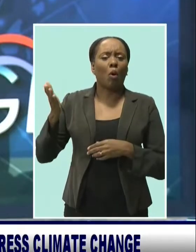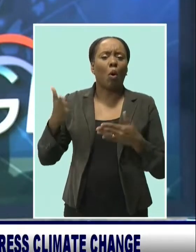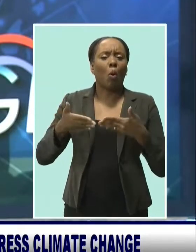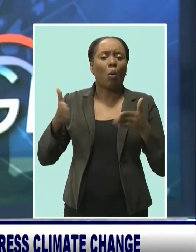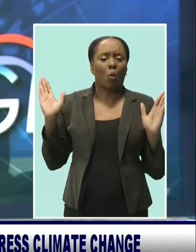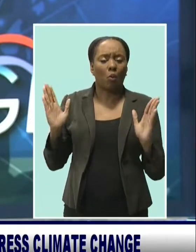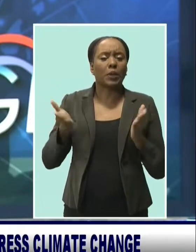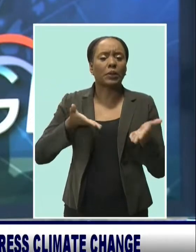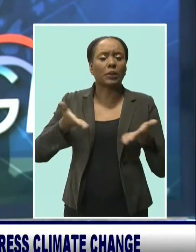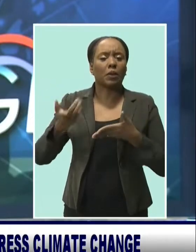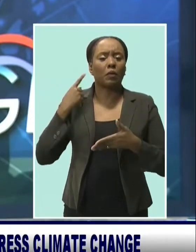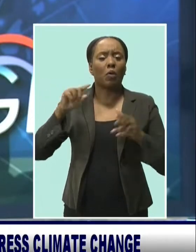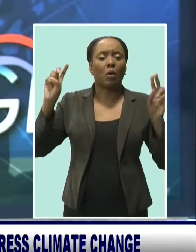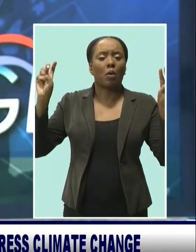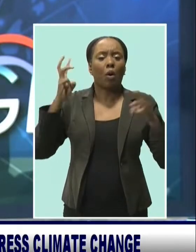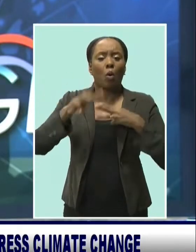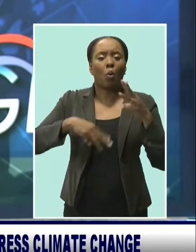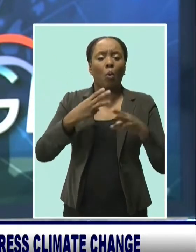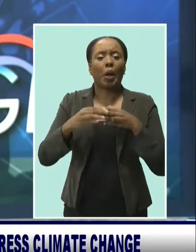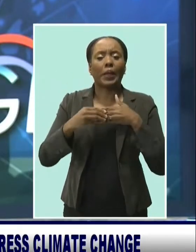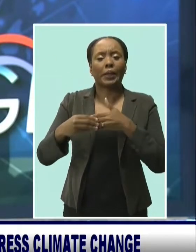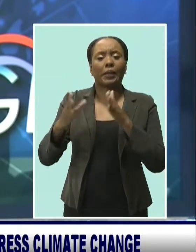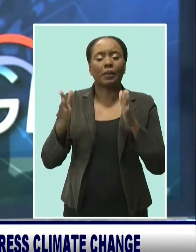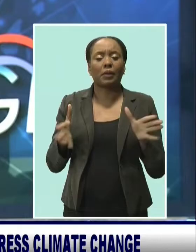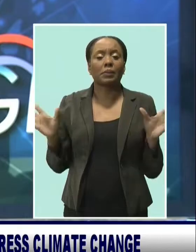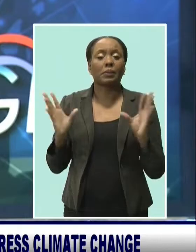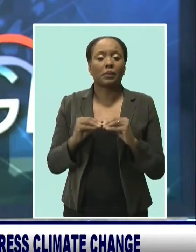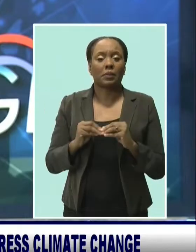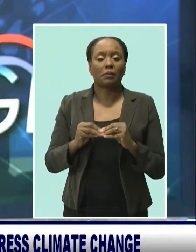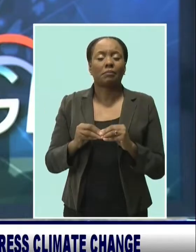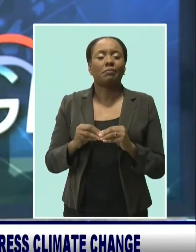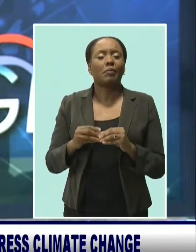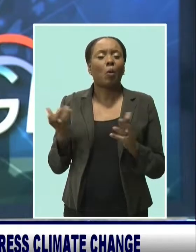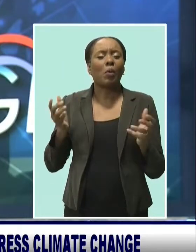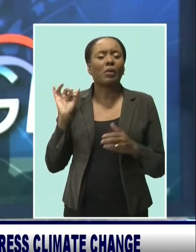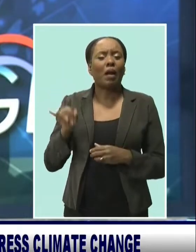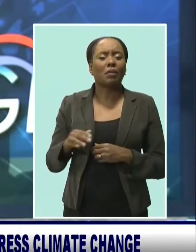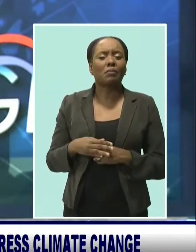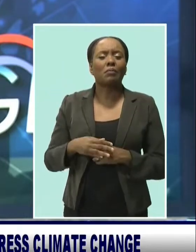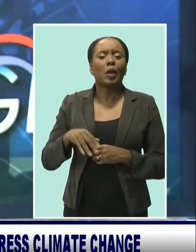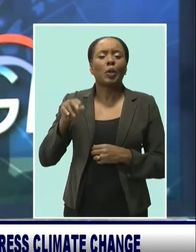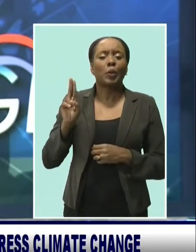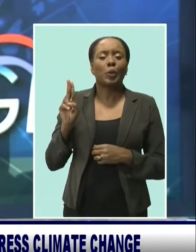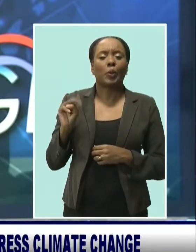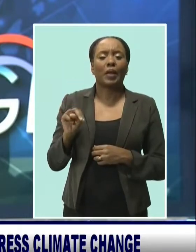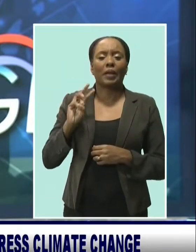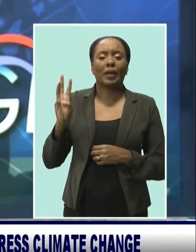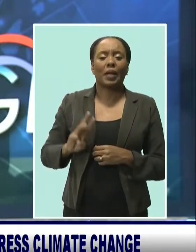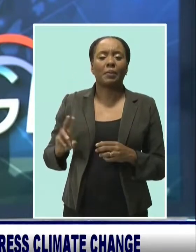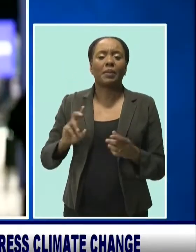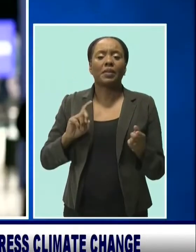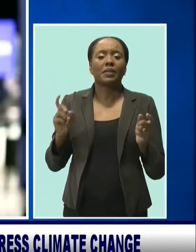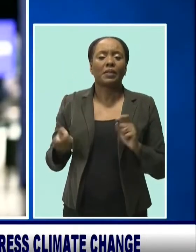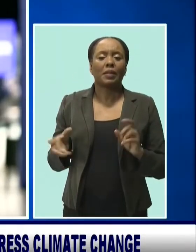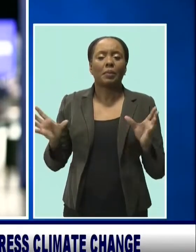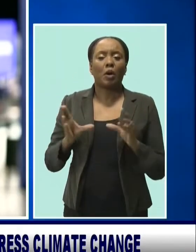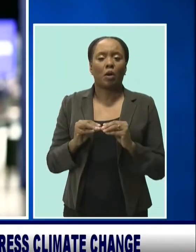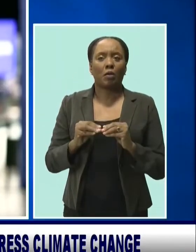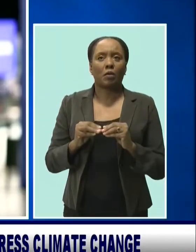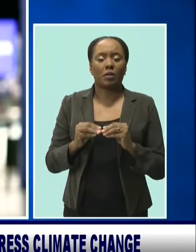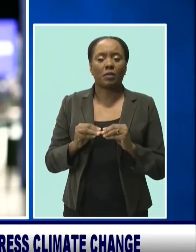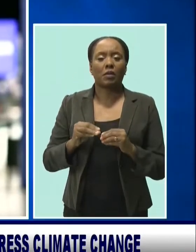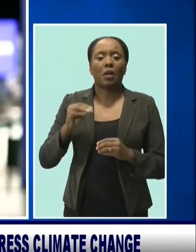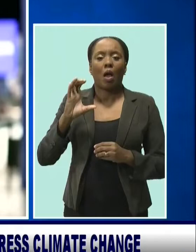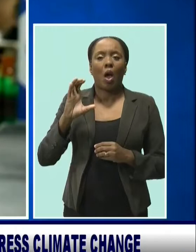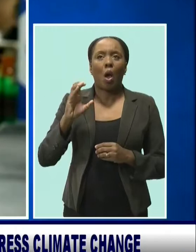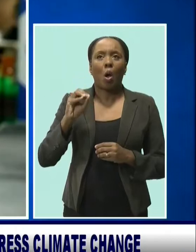of the World Leaders' Summit, taking place as part of the United Nations Climate Change Conference, better known as COP26. It